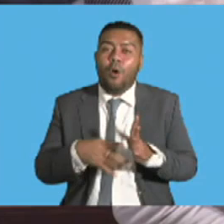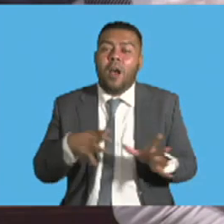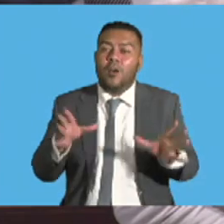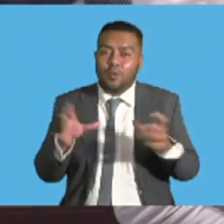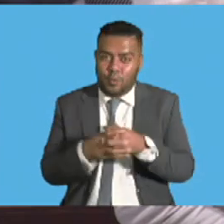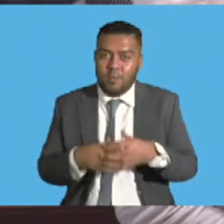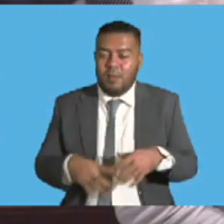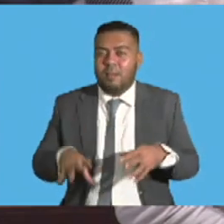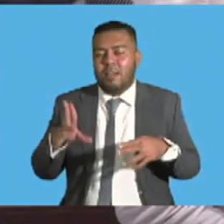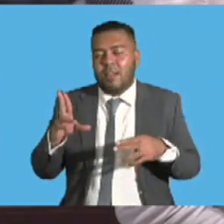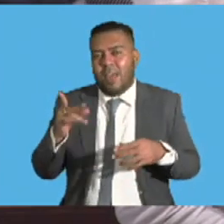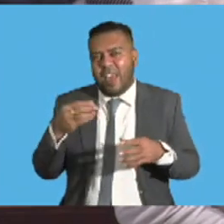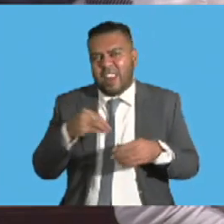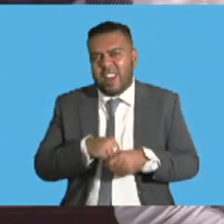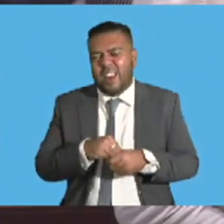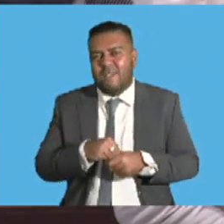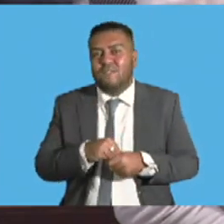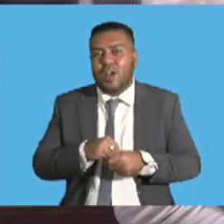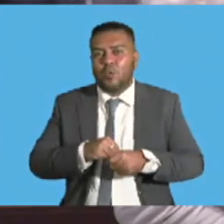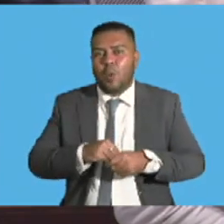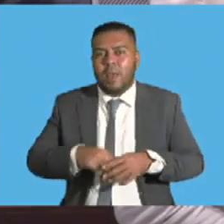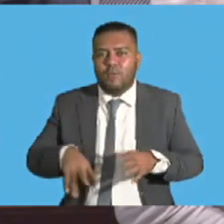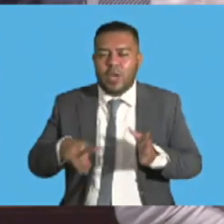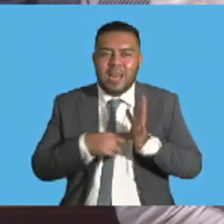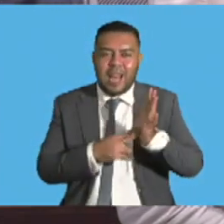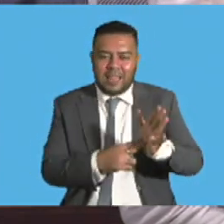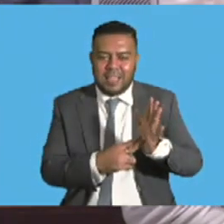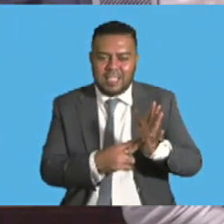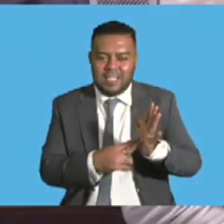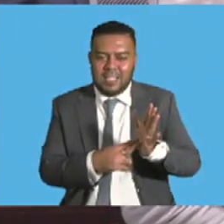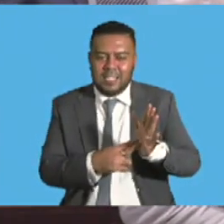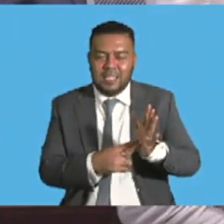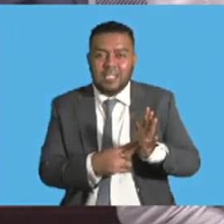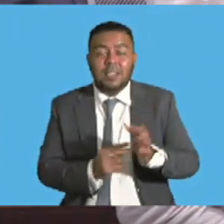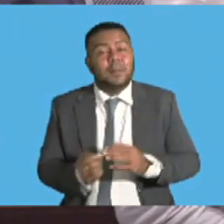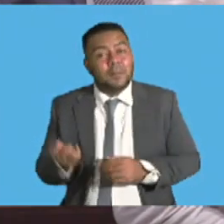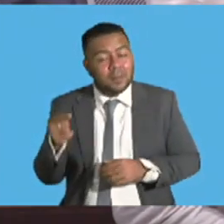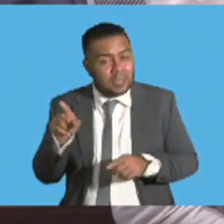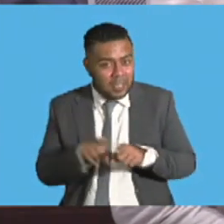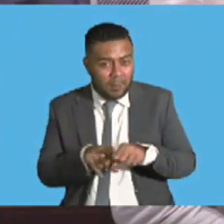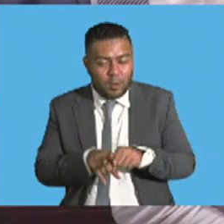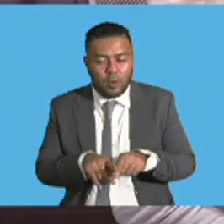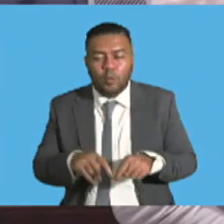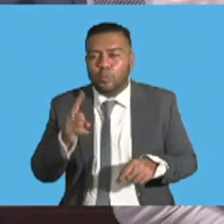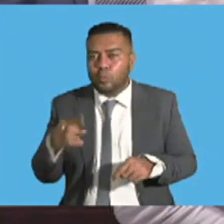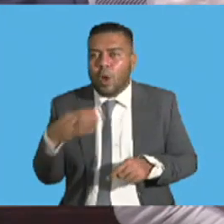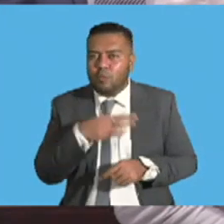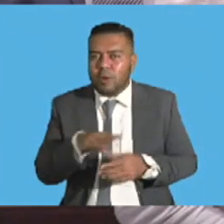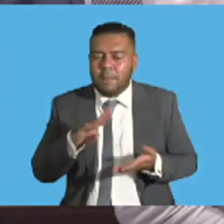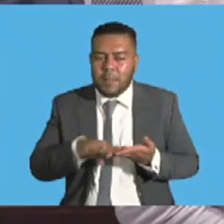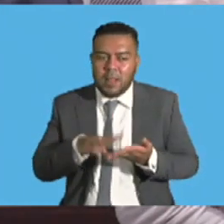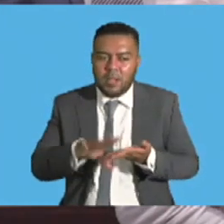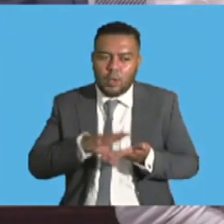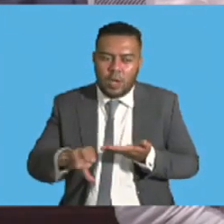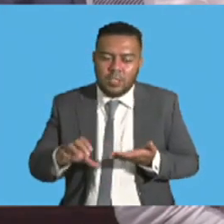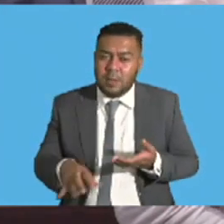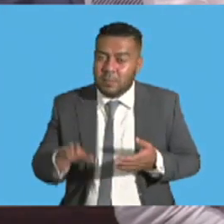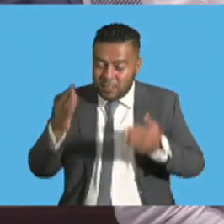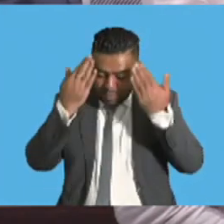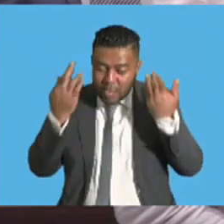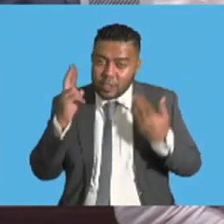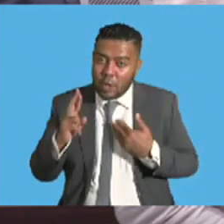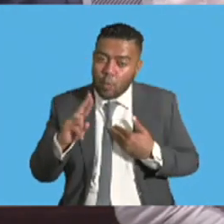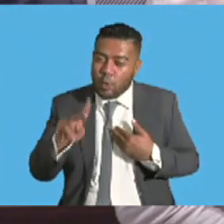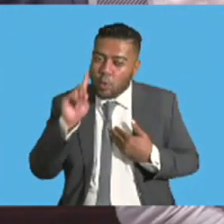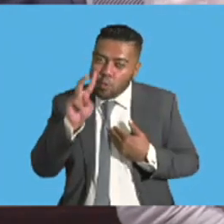and at Watualewu Nendi. This will be in excess of $200 million. Mr. Speaker, sir, looking at the